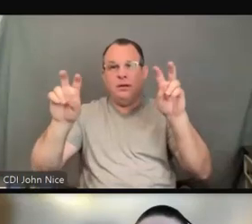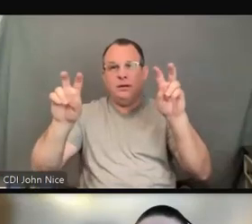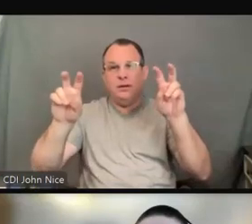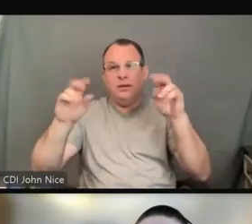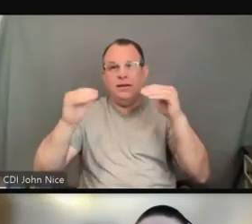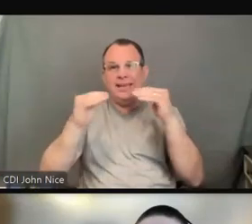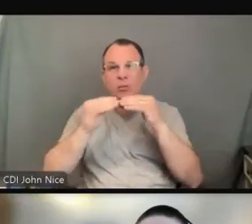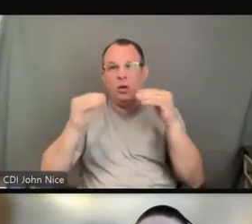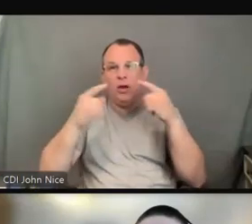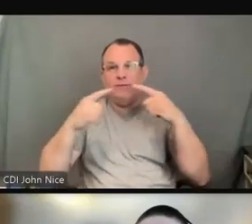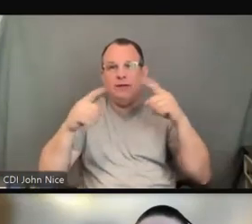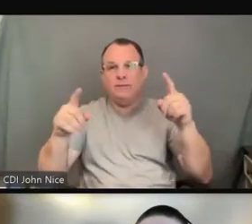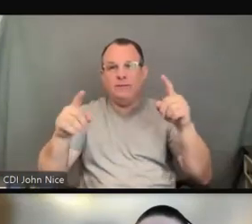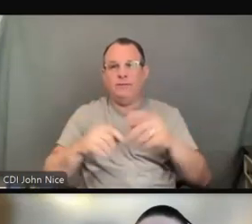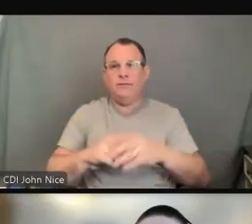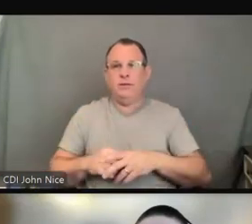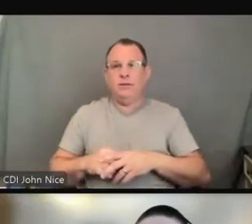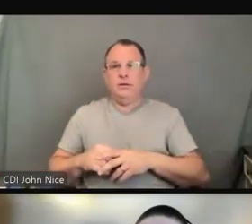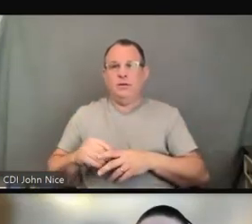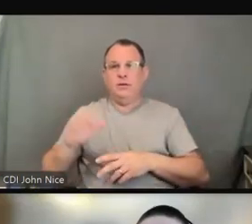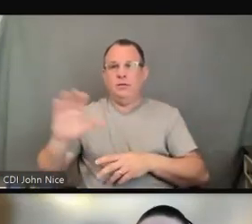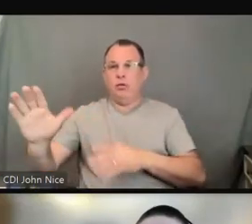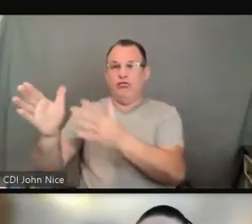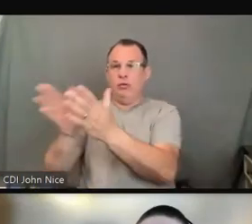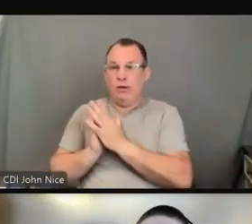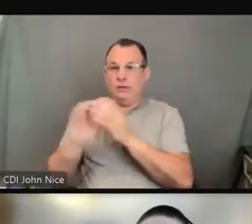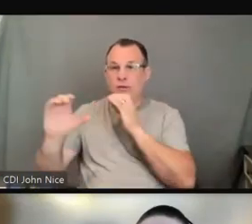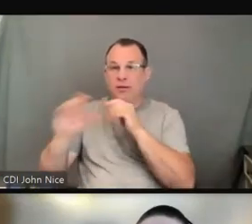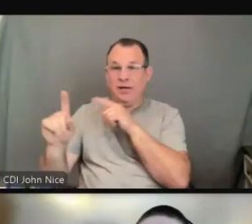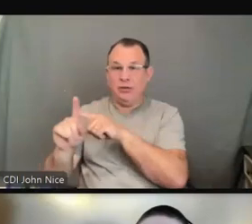communication method that was requested by the patient.